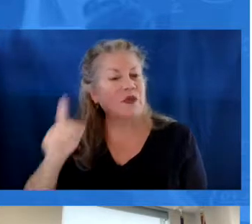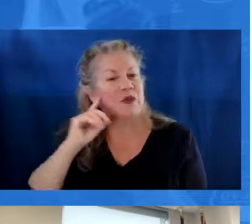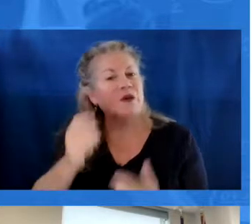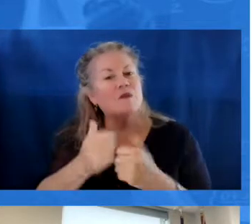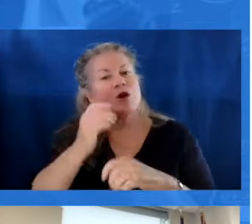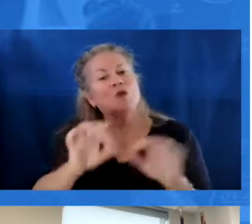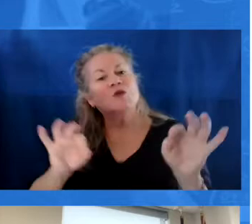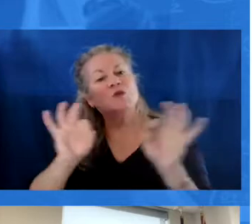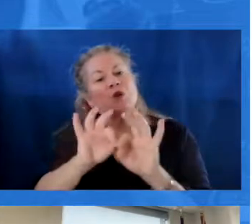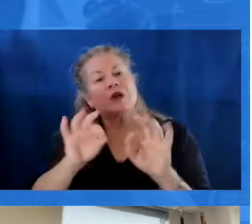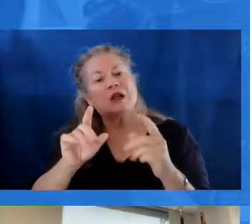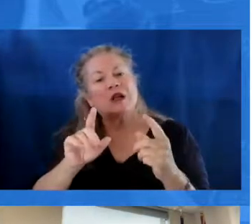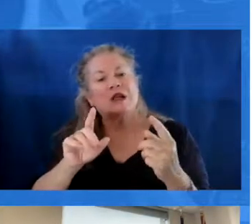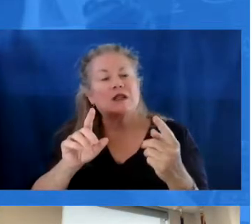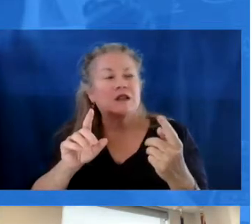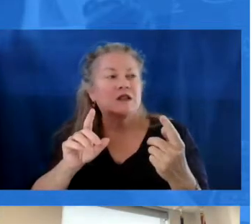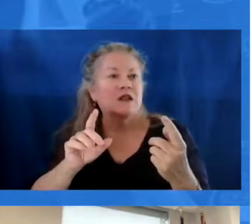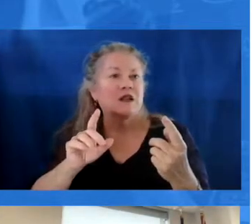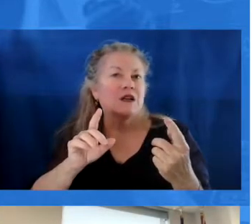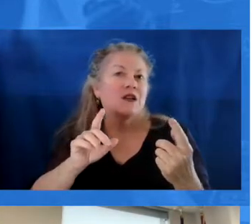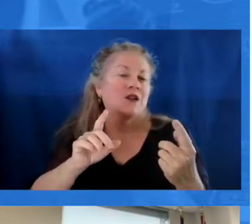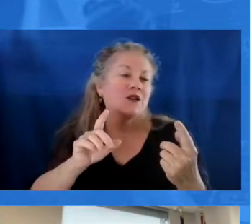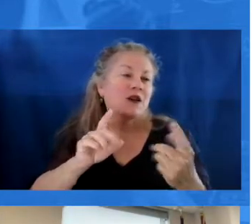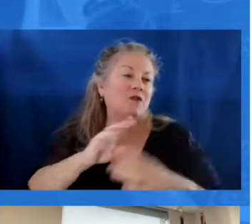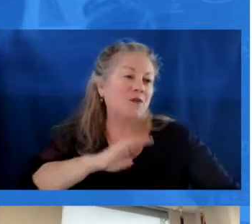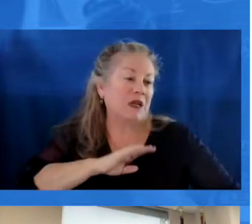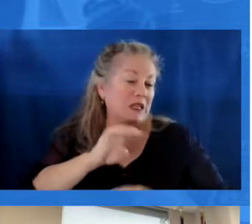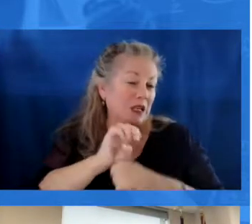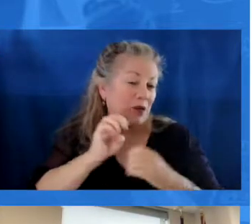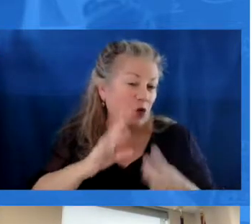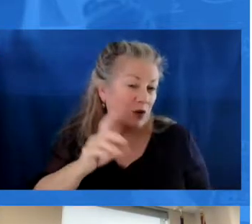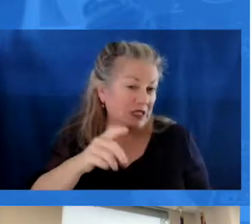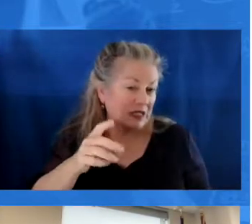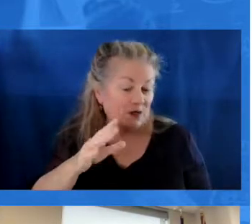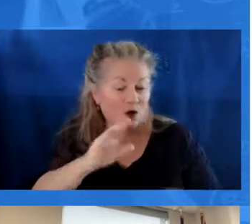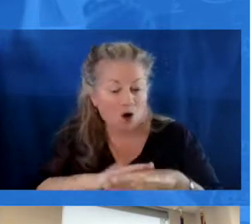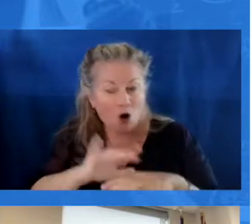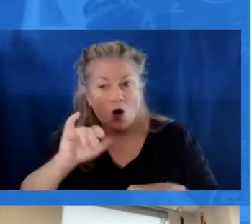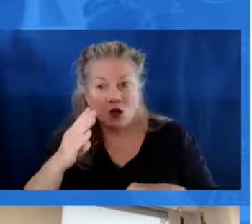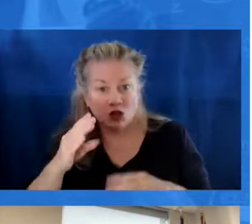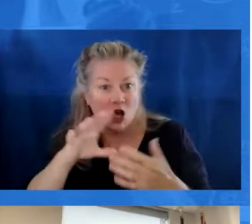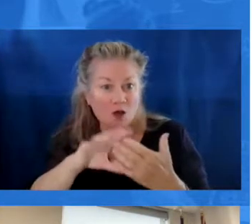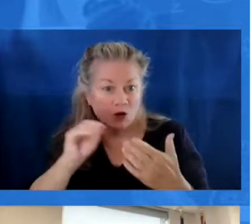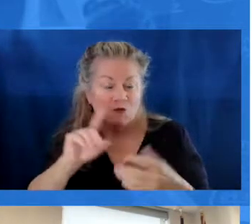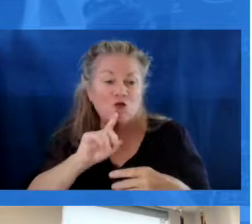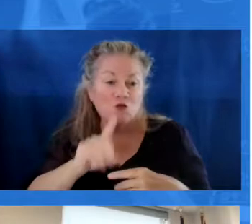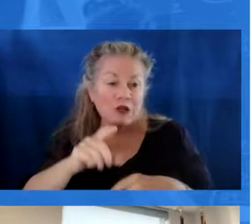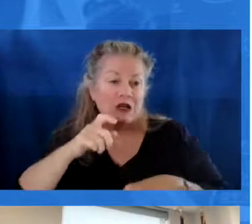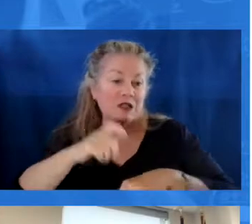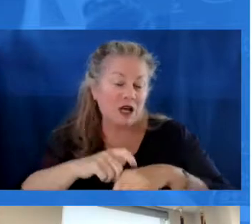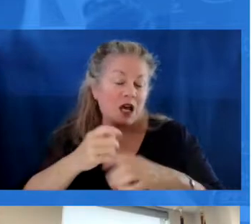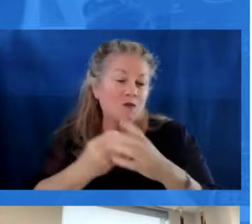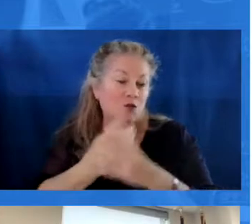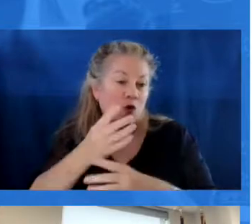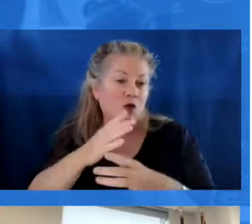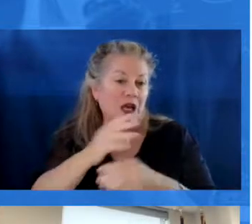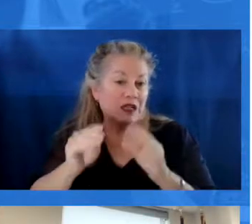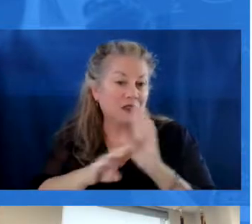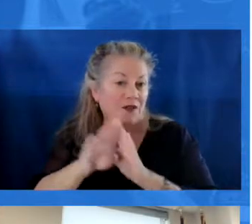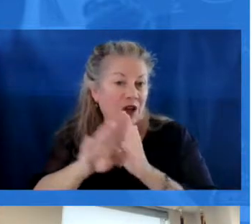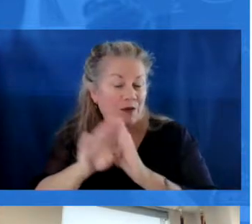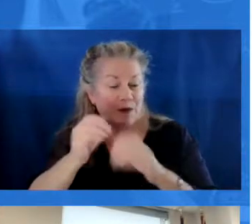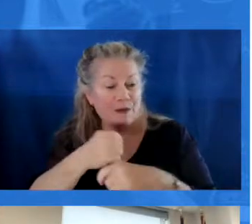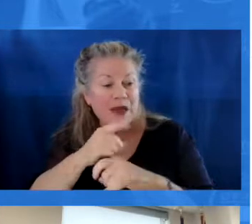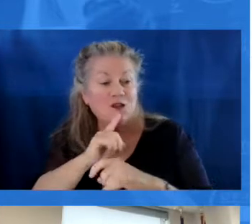the things that are the most important in terms of meeting employers' needs, we know that our employers really want on-the-job learning for real-time growth and development.